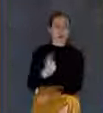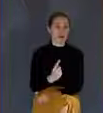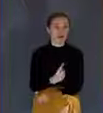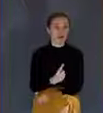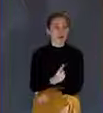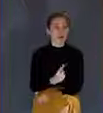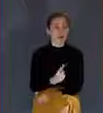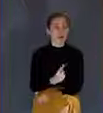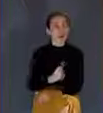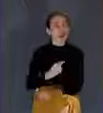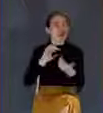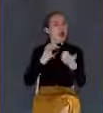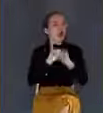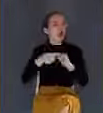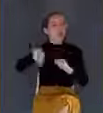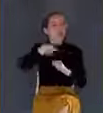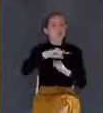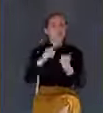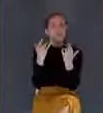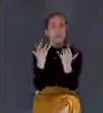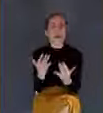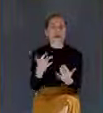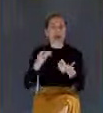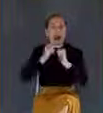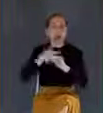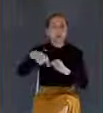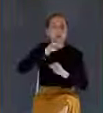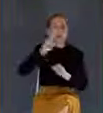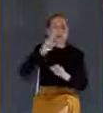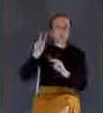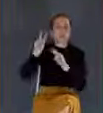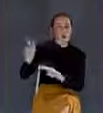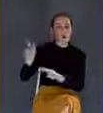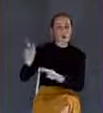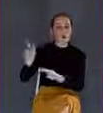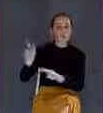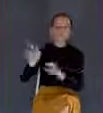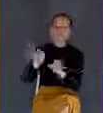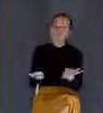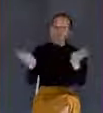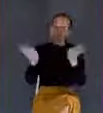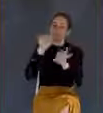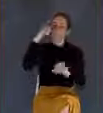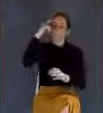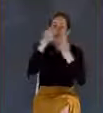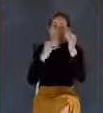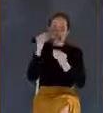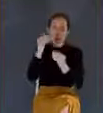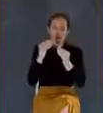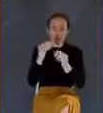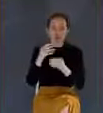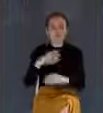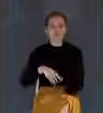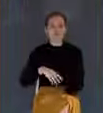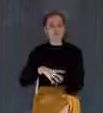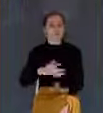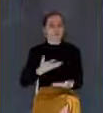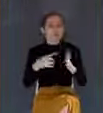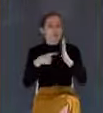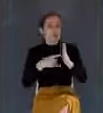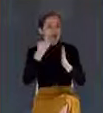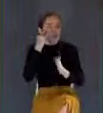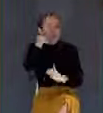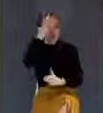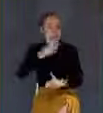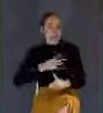and how you watch. Here's a man who comes home from work. The house is a mess. The kids are unruly. The wife is